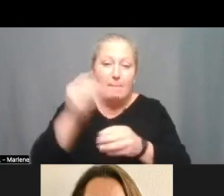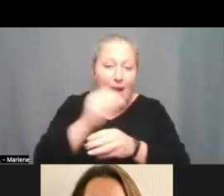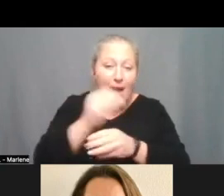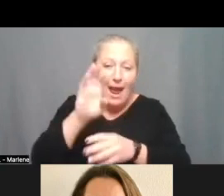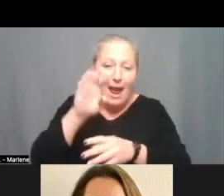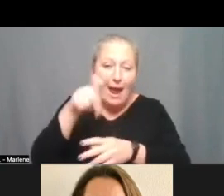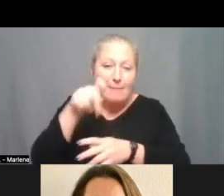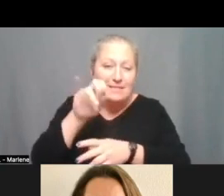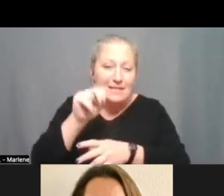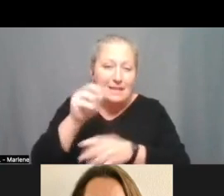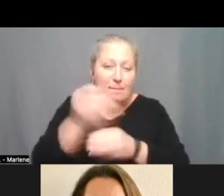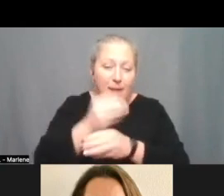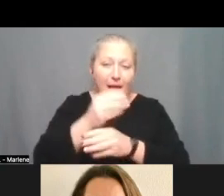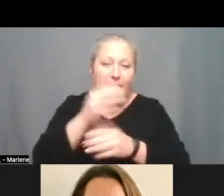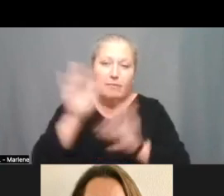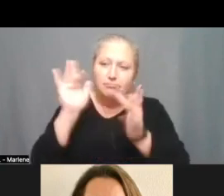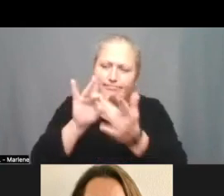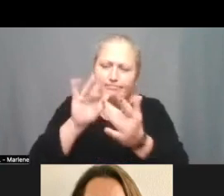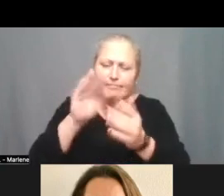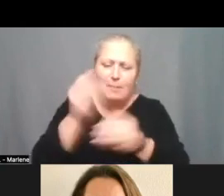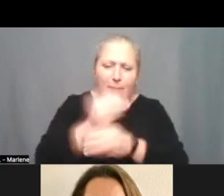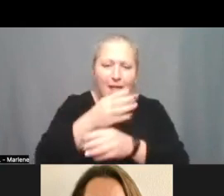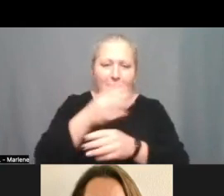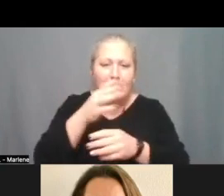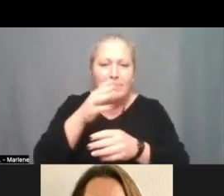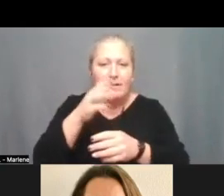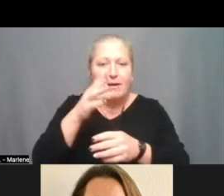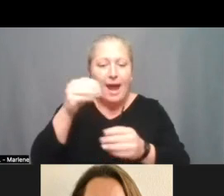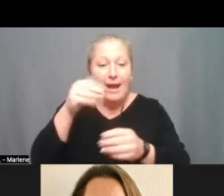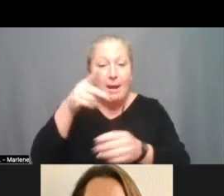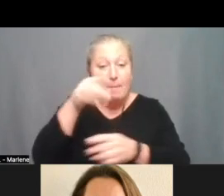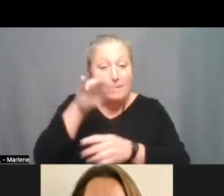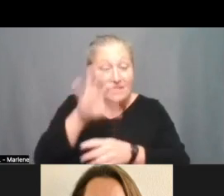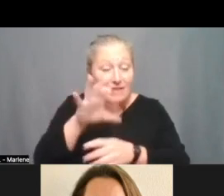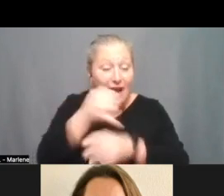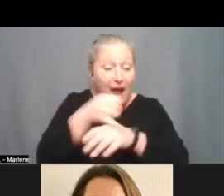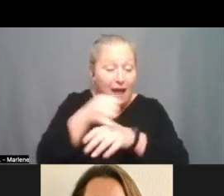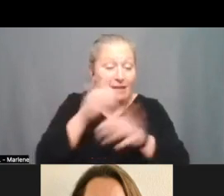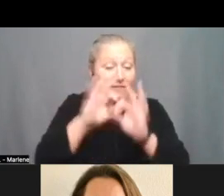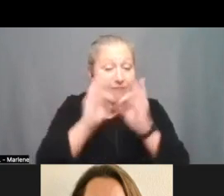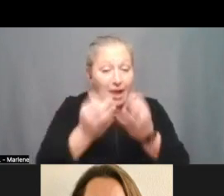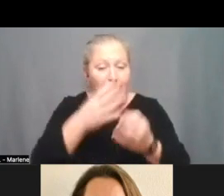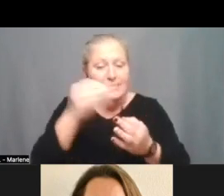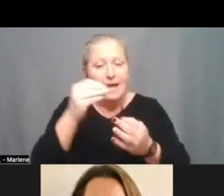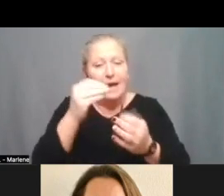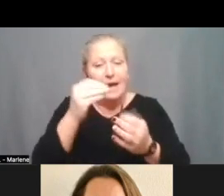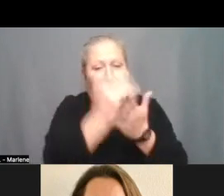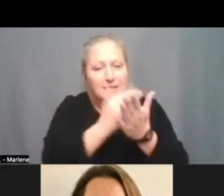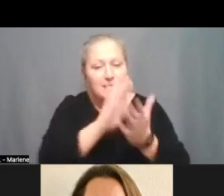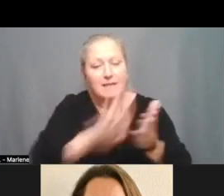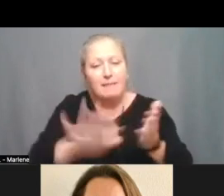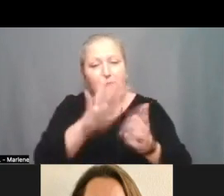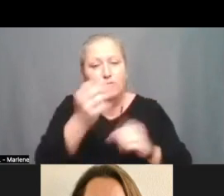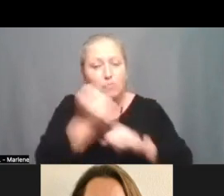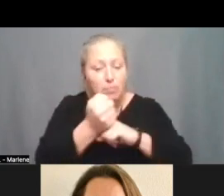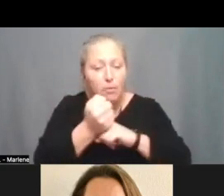reaching our families including our pacific islander families and and and enlisting um their um support